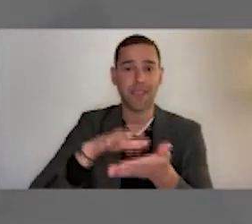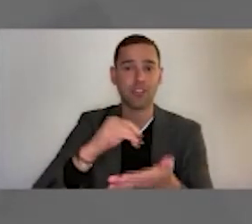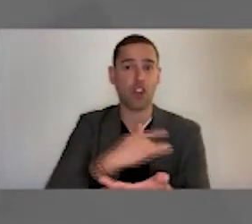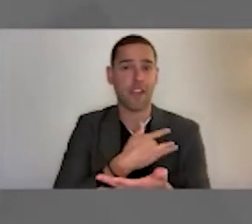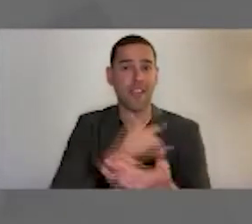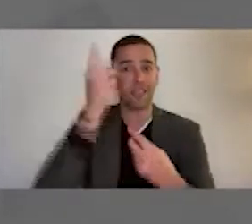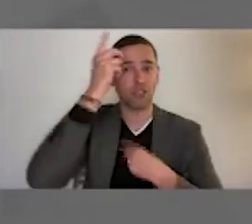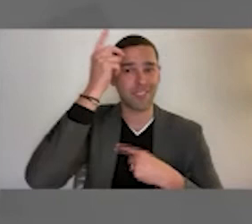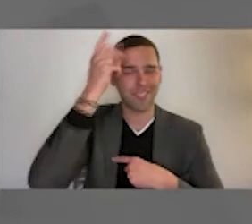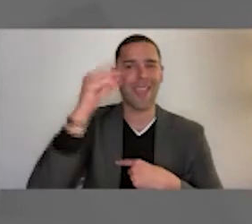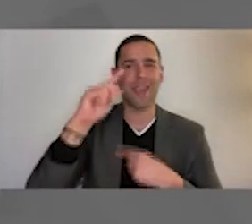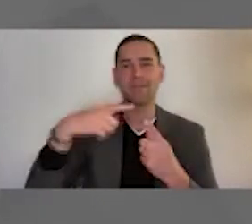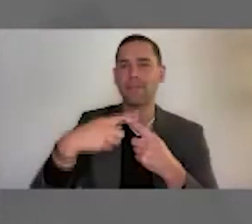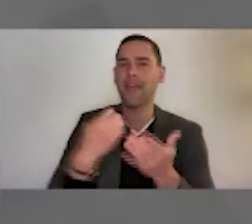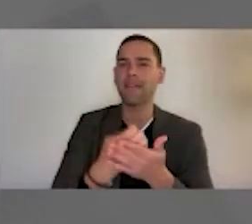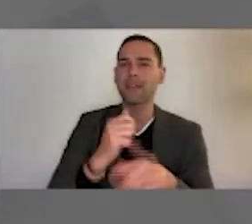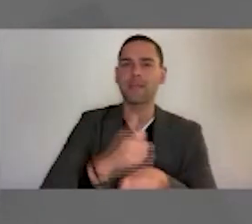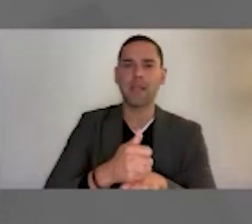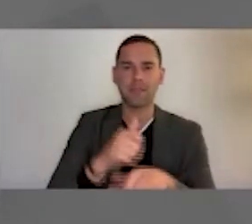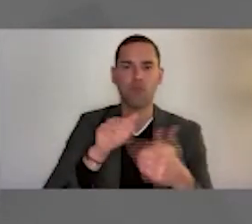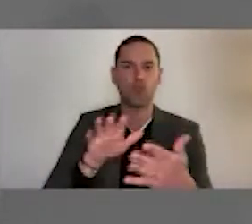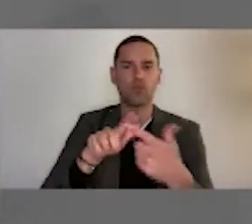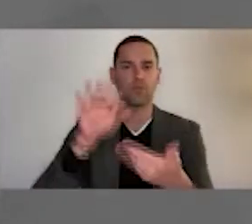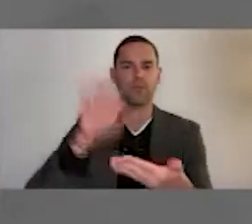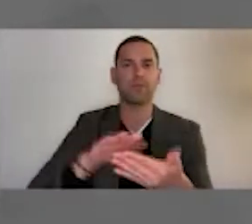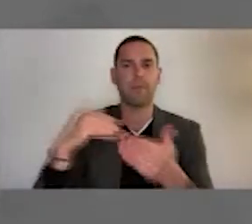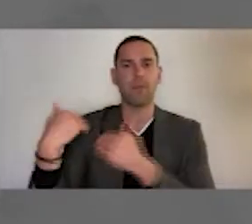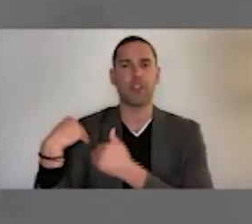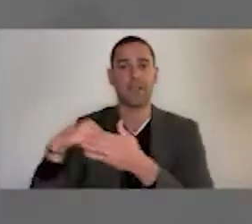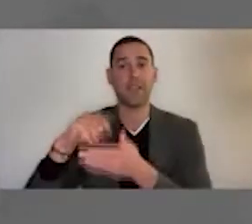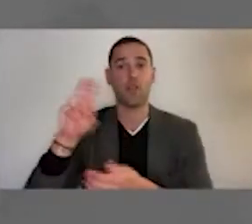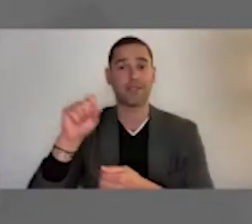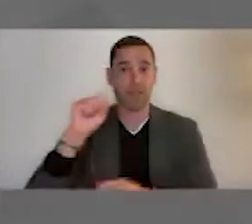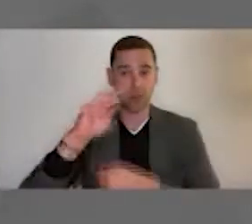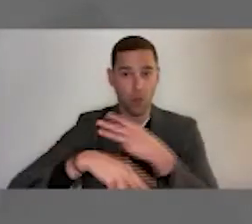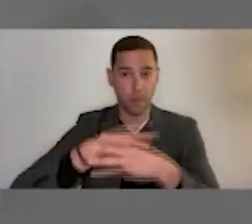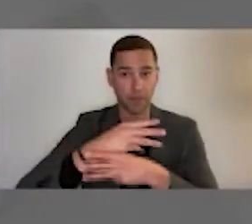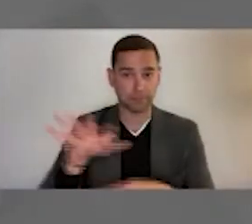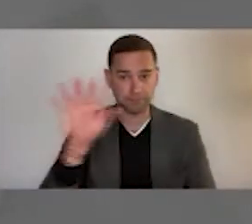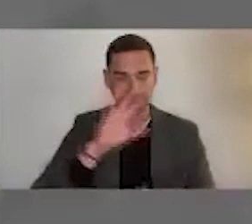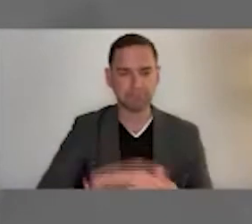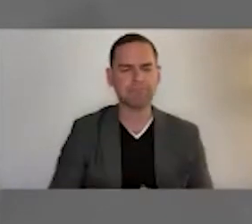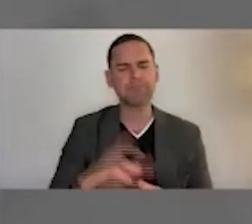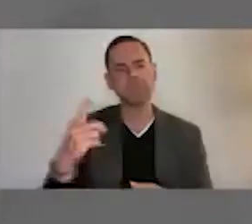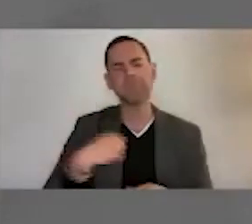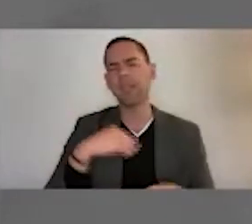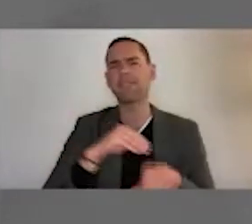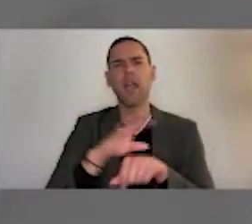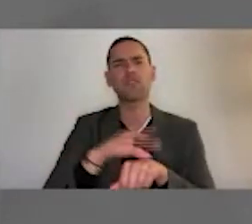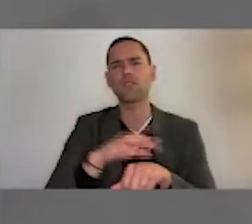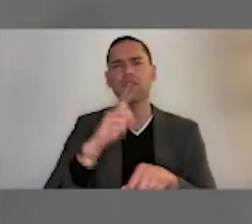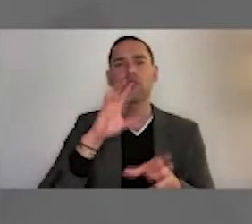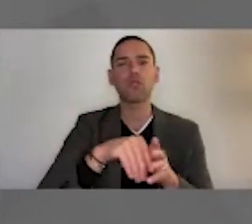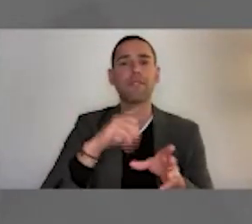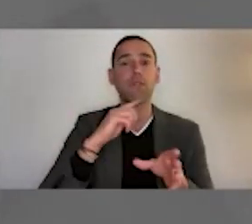-based policy approaches to reduce these burdens in the U.S. and globally. He has served in numerous advisory roles including for the U.S. and